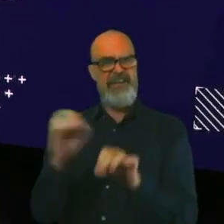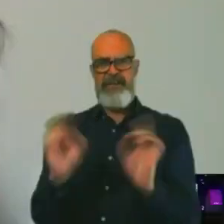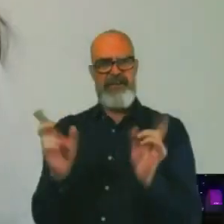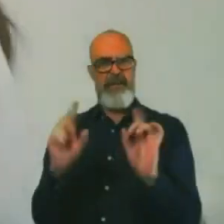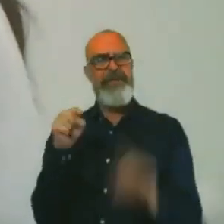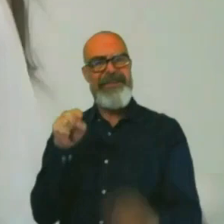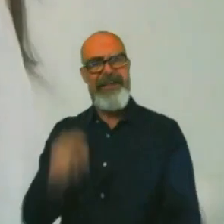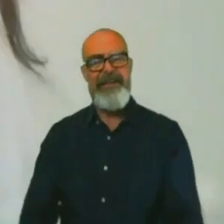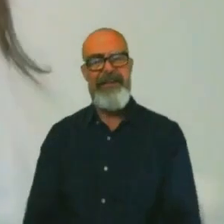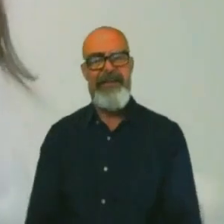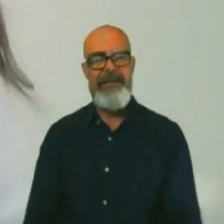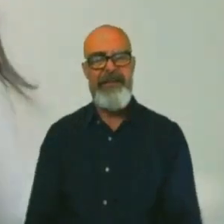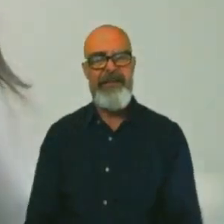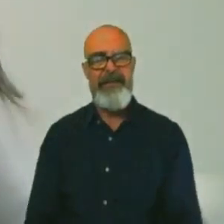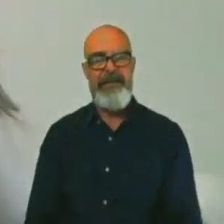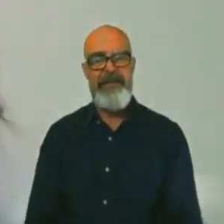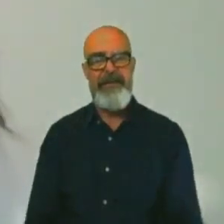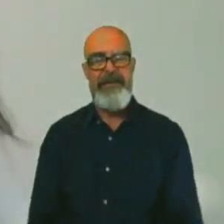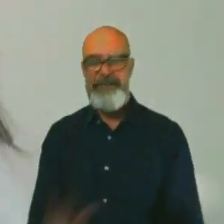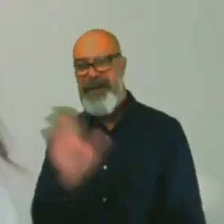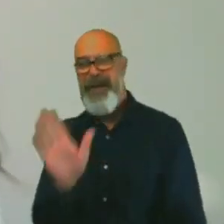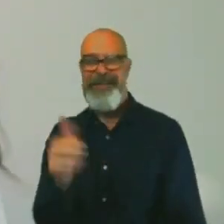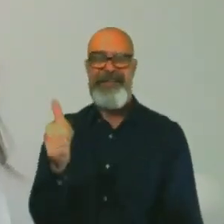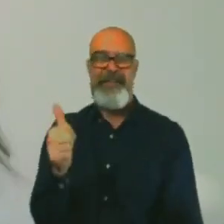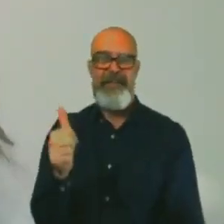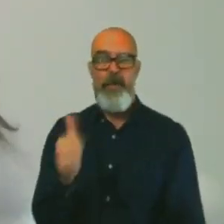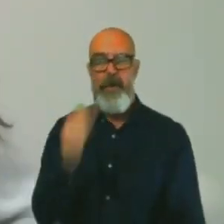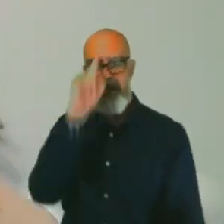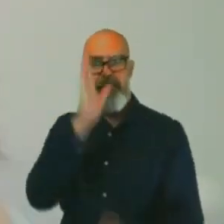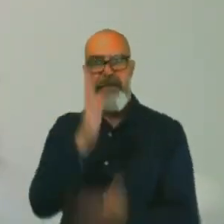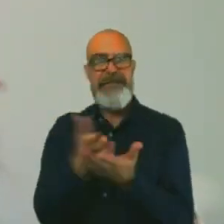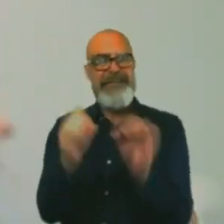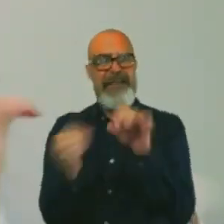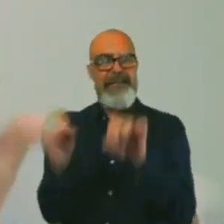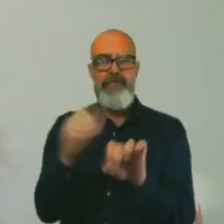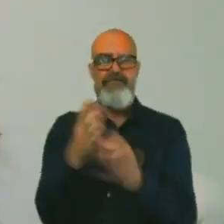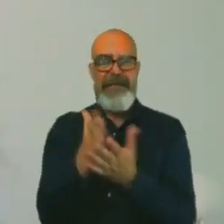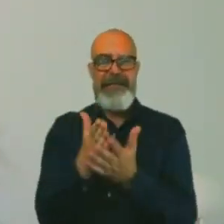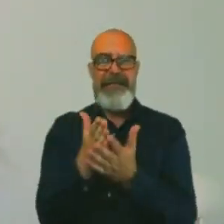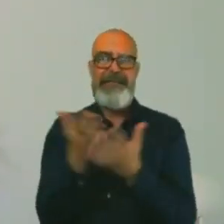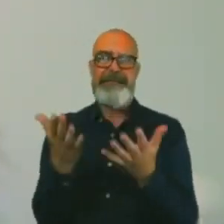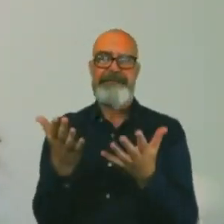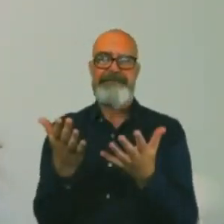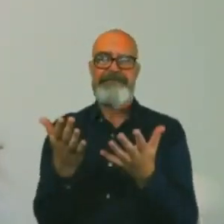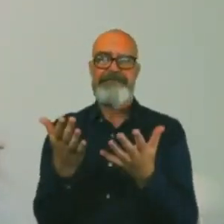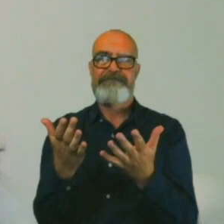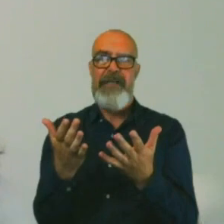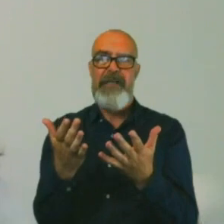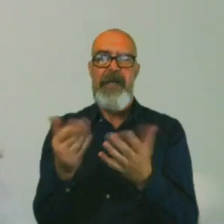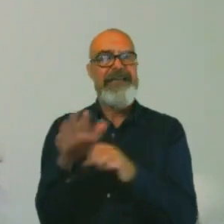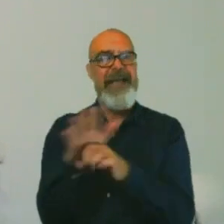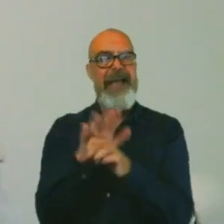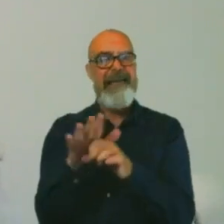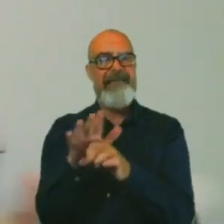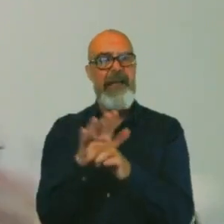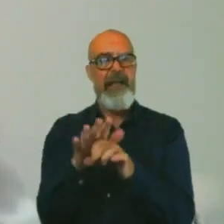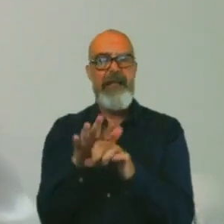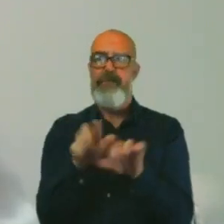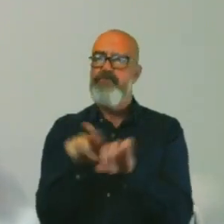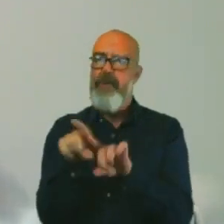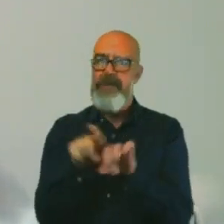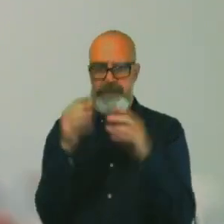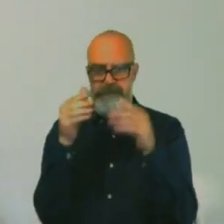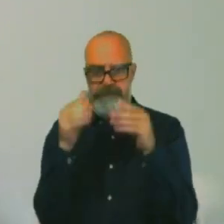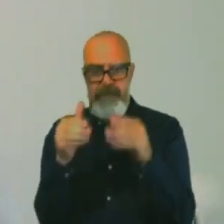Hello, everyone. Decision science is basically the field that looks at understanding how we can best make